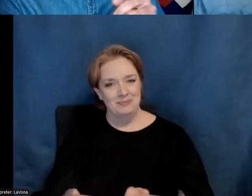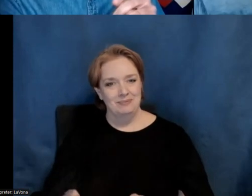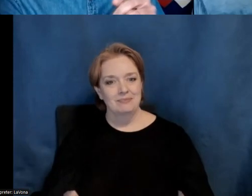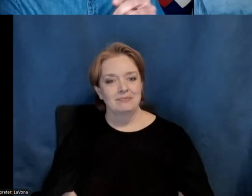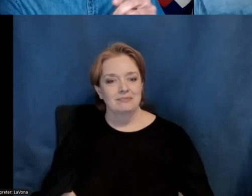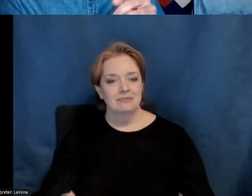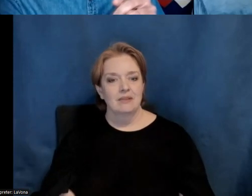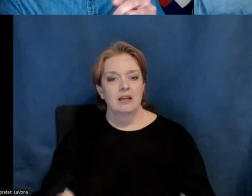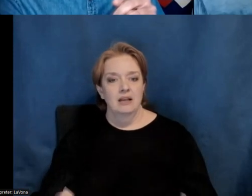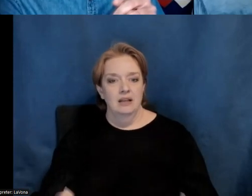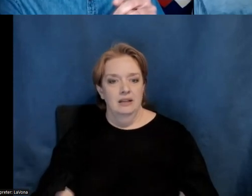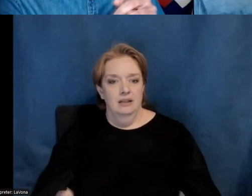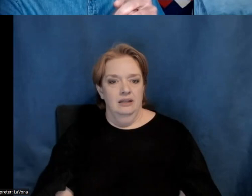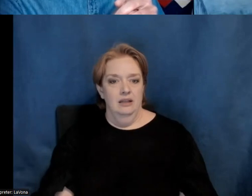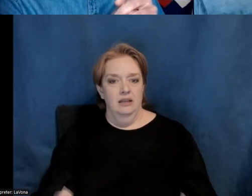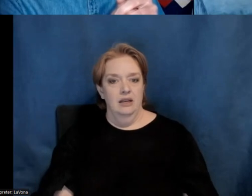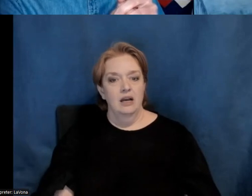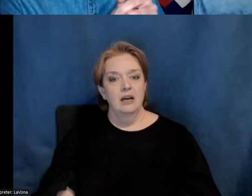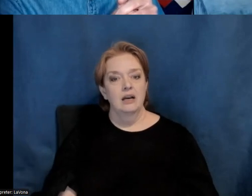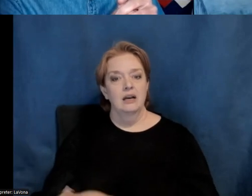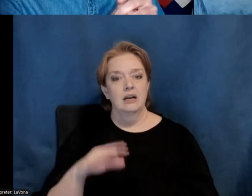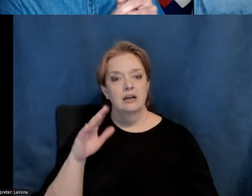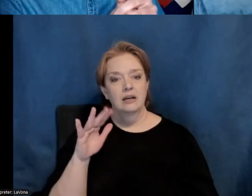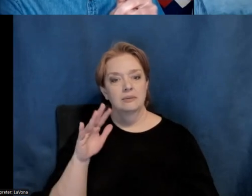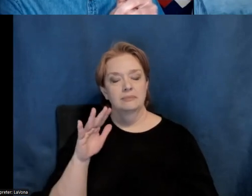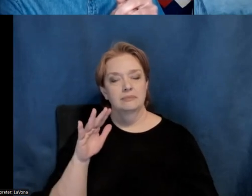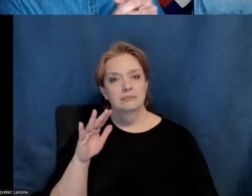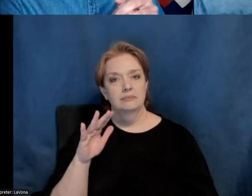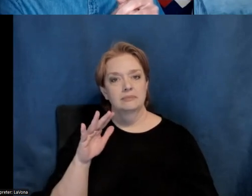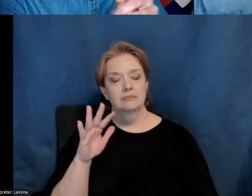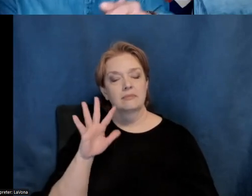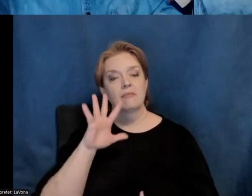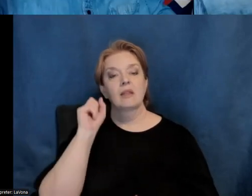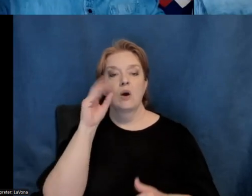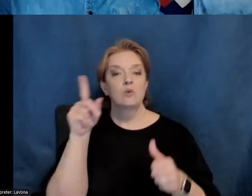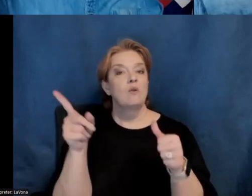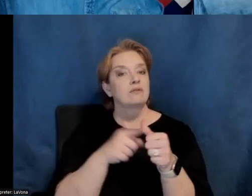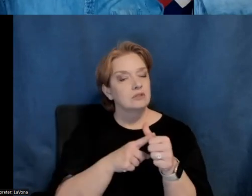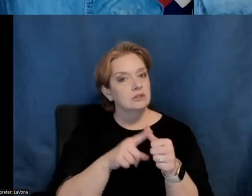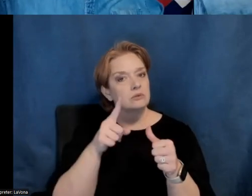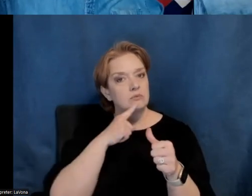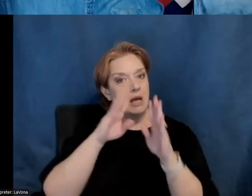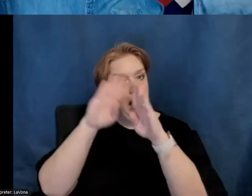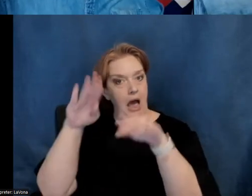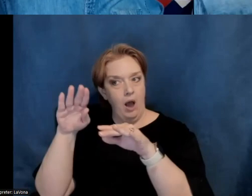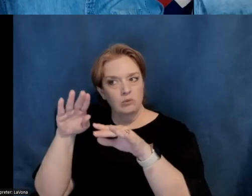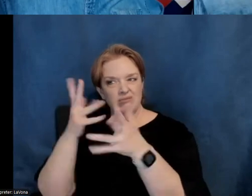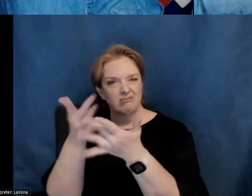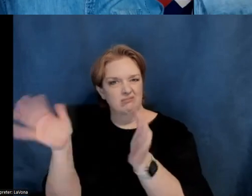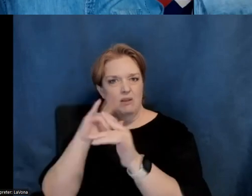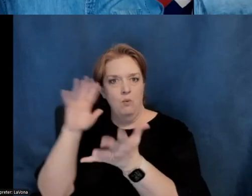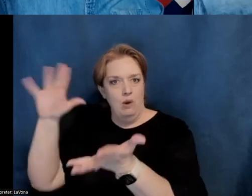All right. So a couple questions. Uh, when exactly was the house moved? Um,